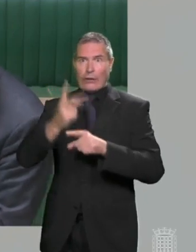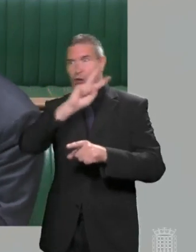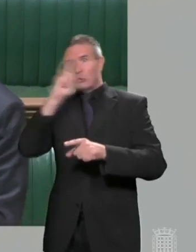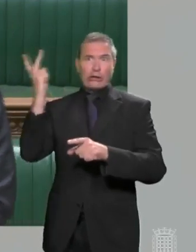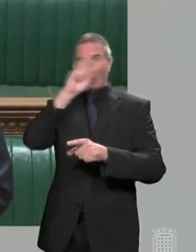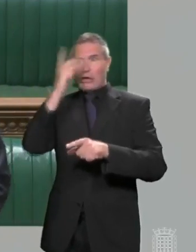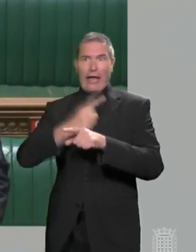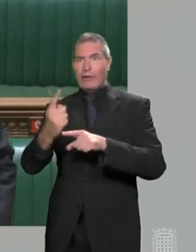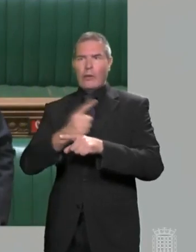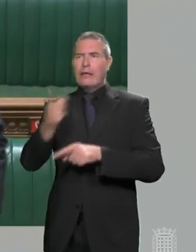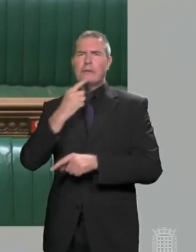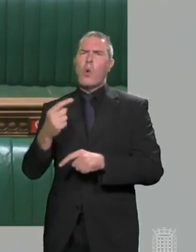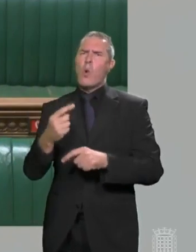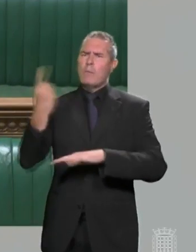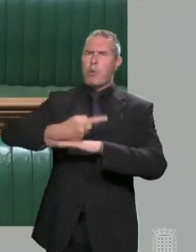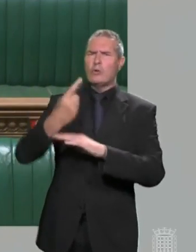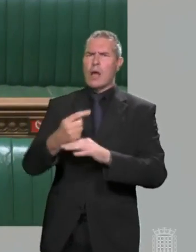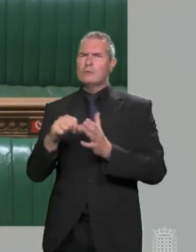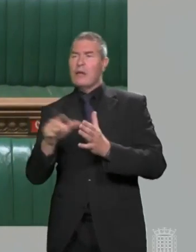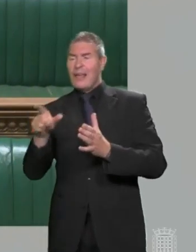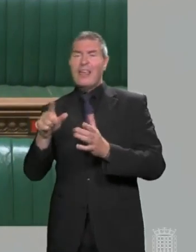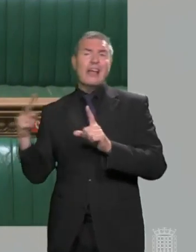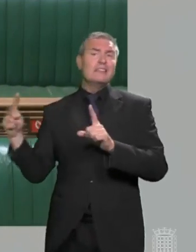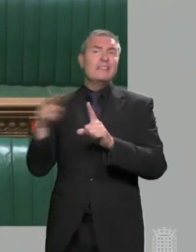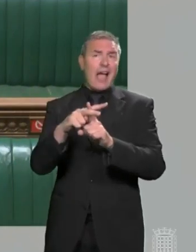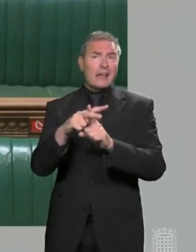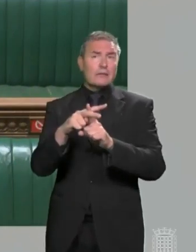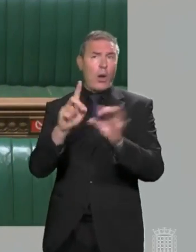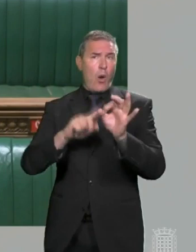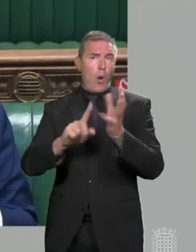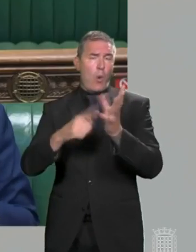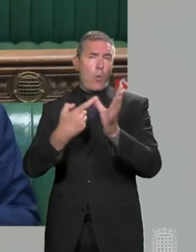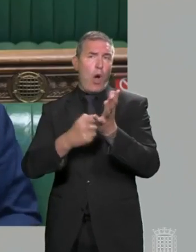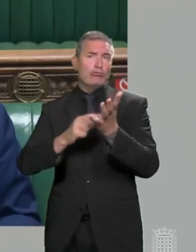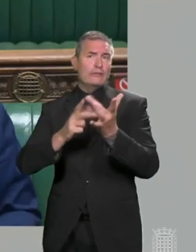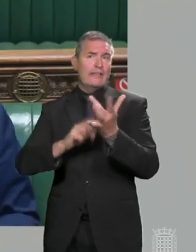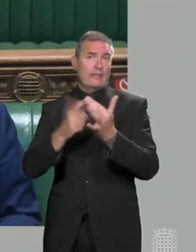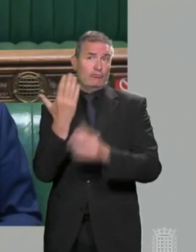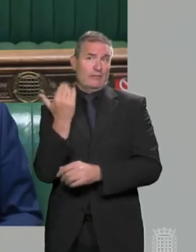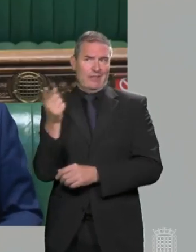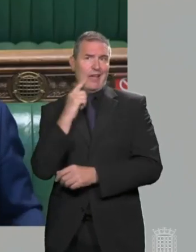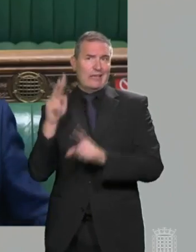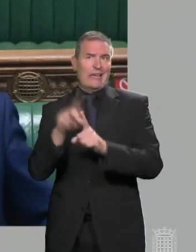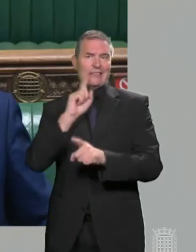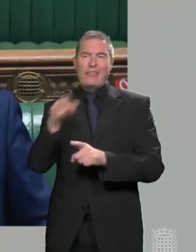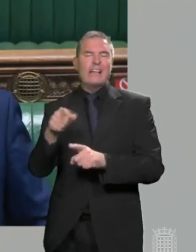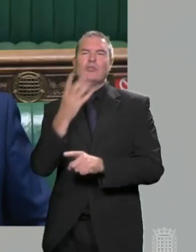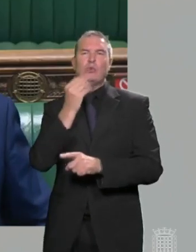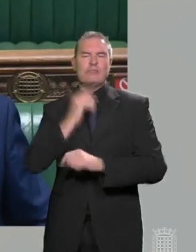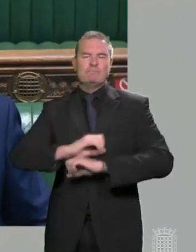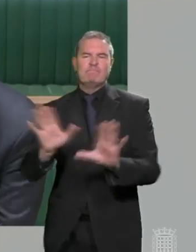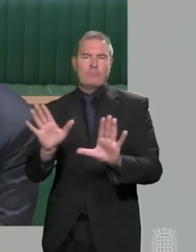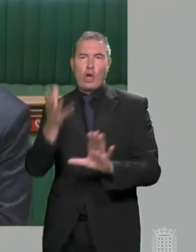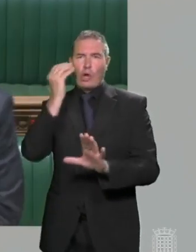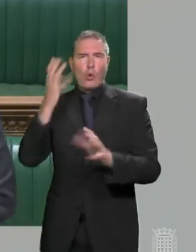He says he has a tough position on borders. Actually, he was attacking quarantine only recently and saying that it was a blunt instrument that should be